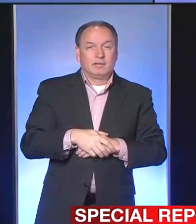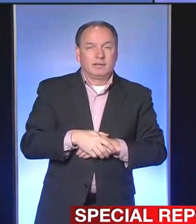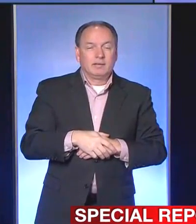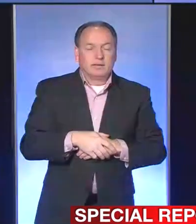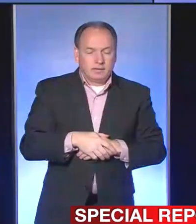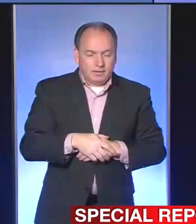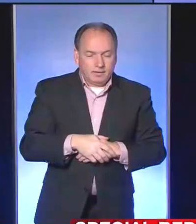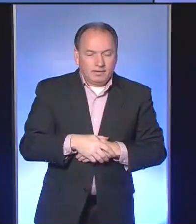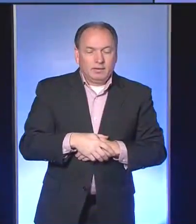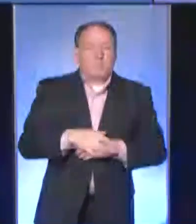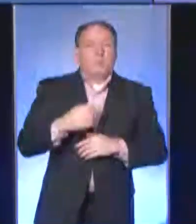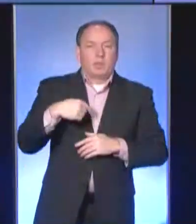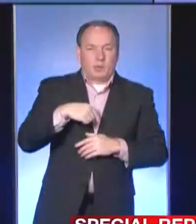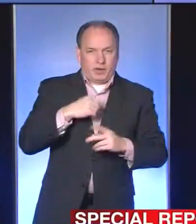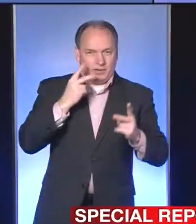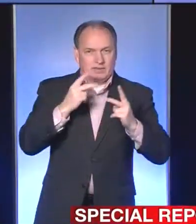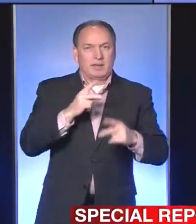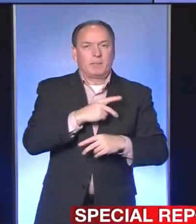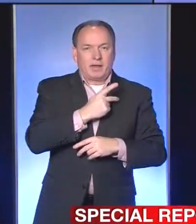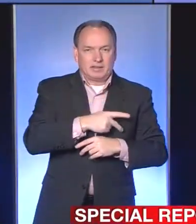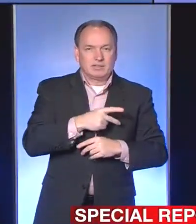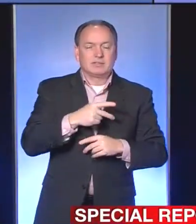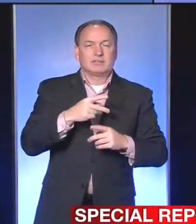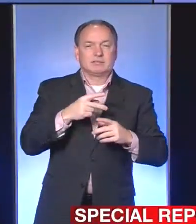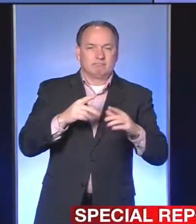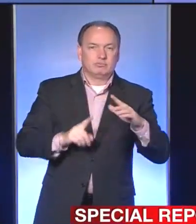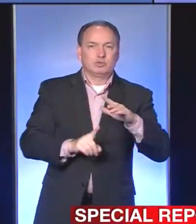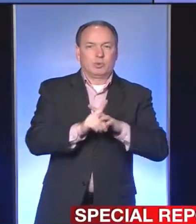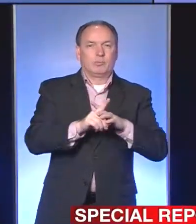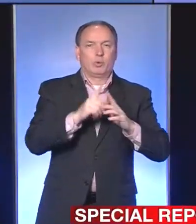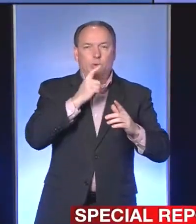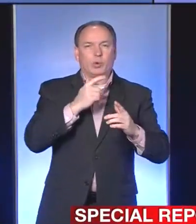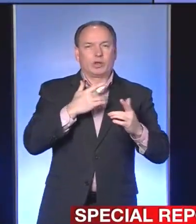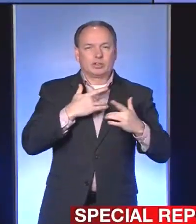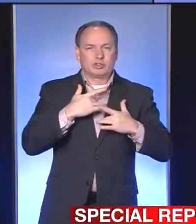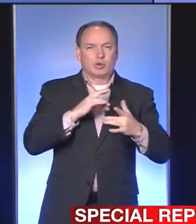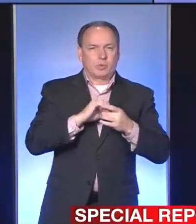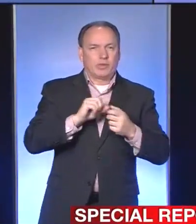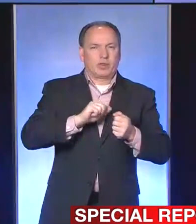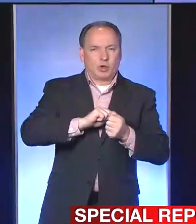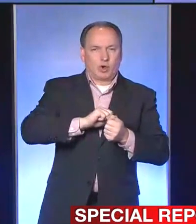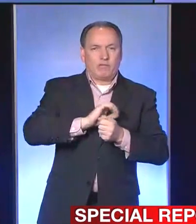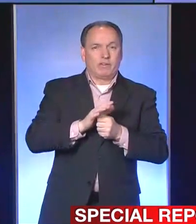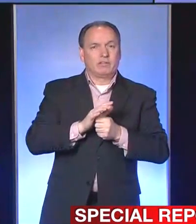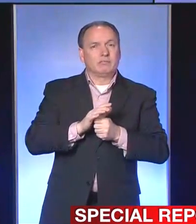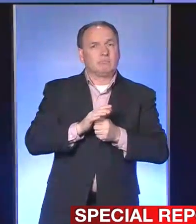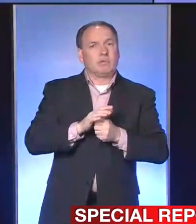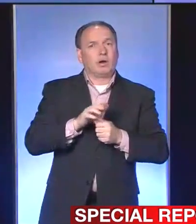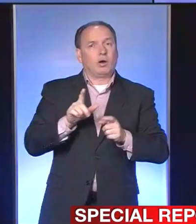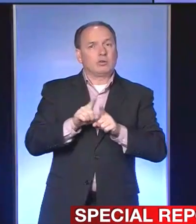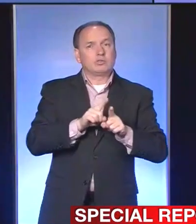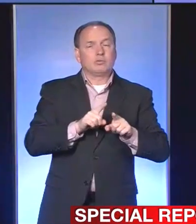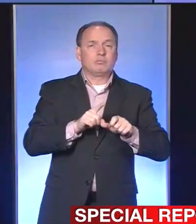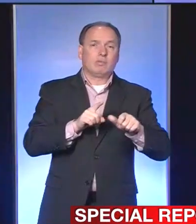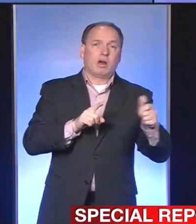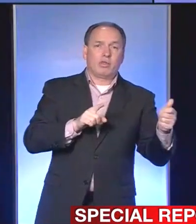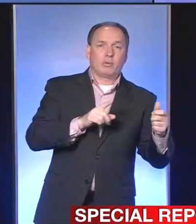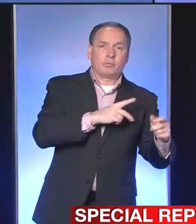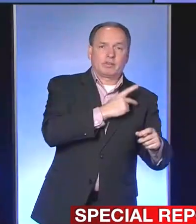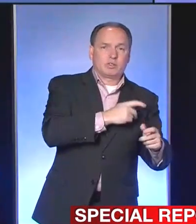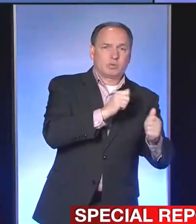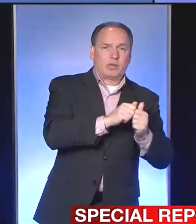Sure. So we are seeing patients coming in who are concerned with COVID. We're seeing patients come in with other symptoms who aren't concerned with COVID.